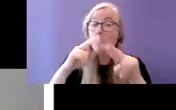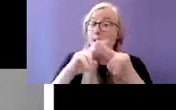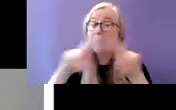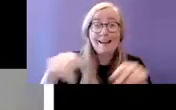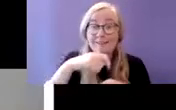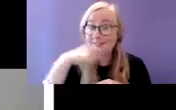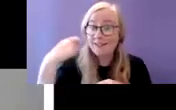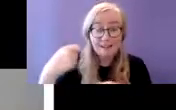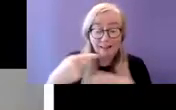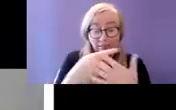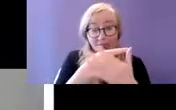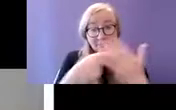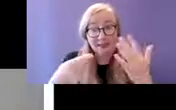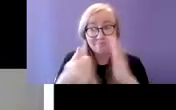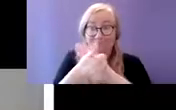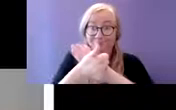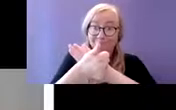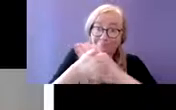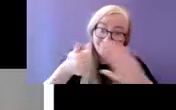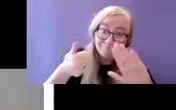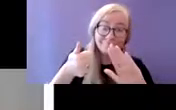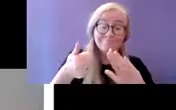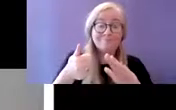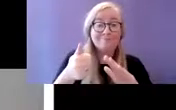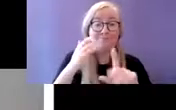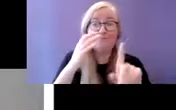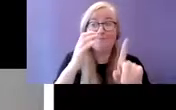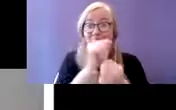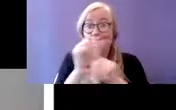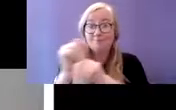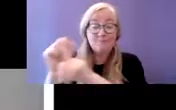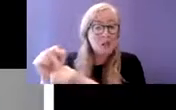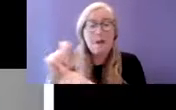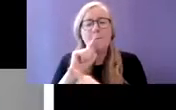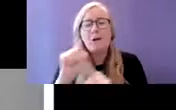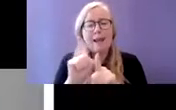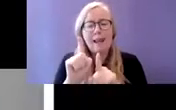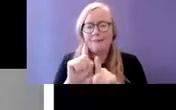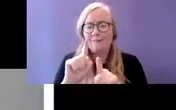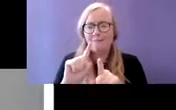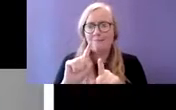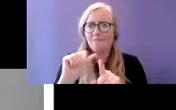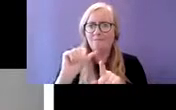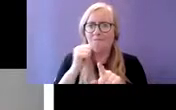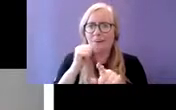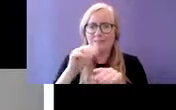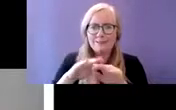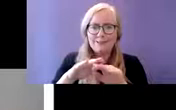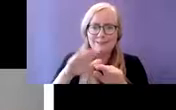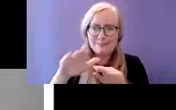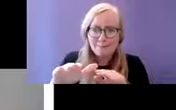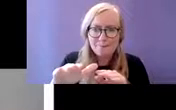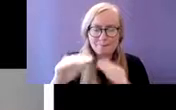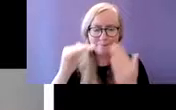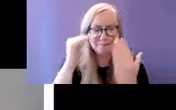certainly that their first step and we're not aiming to achieve diagnosis at this stage but